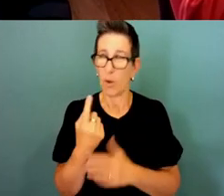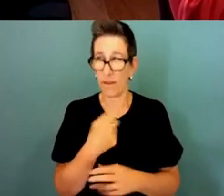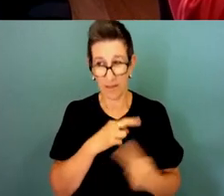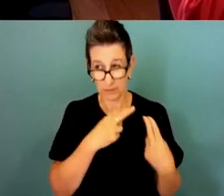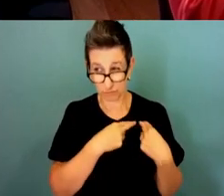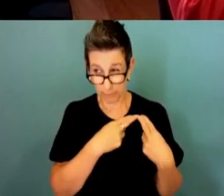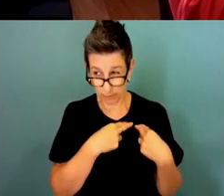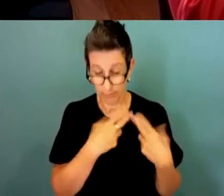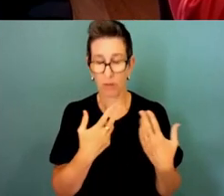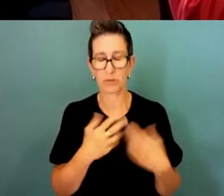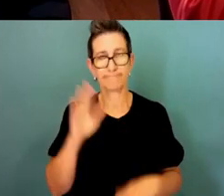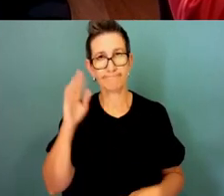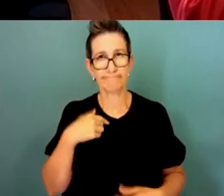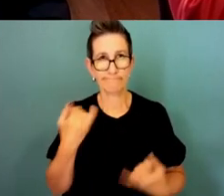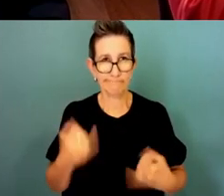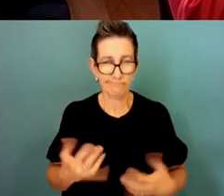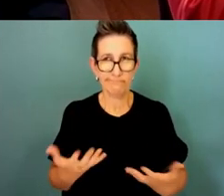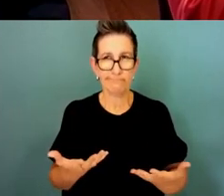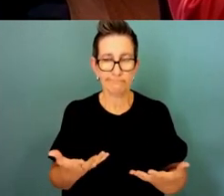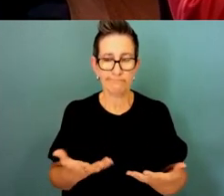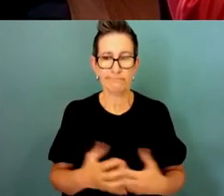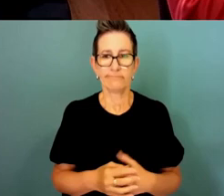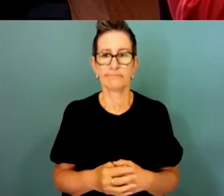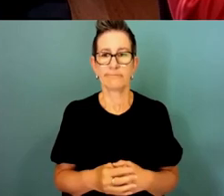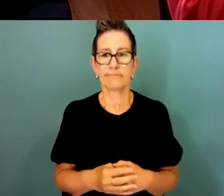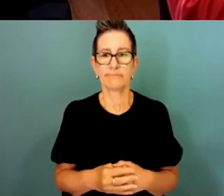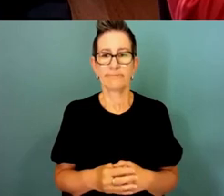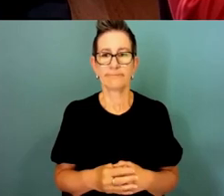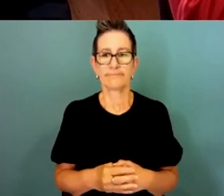as public servants to give that fearless and frank